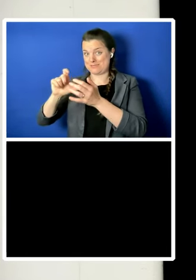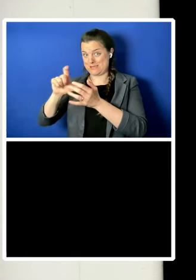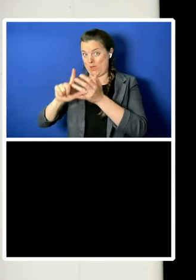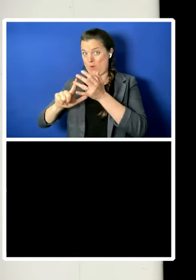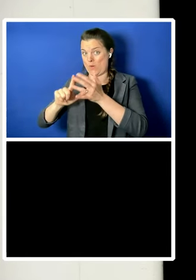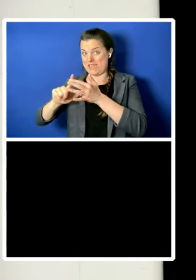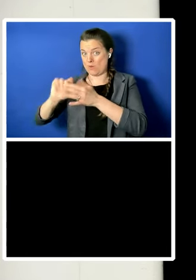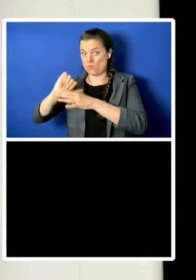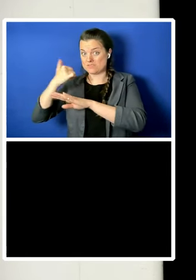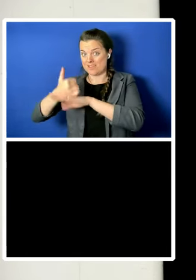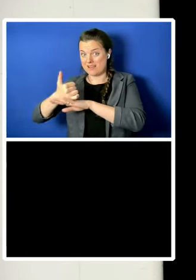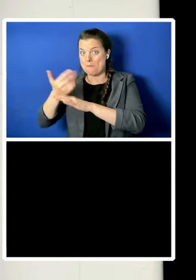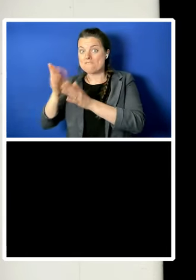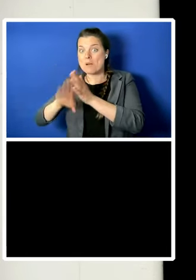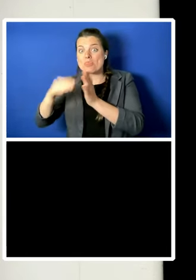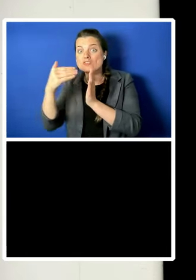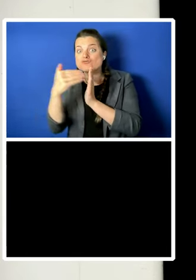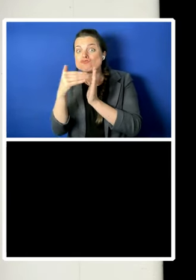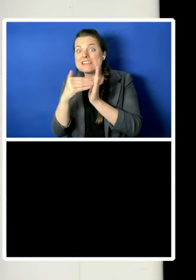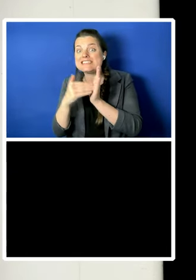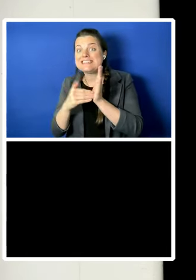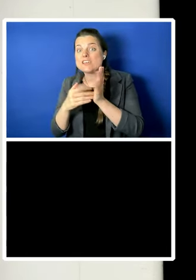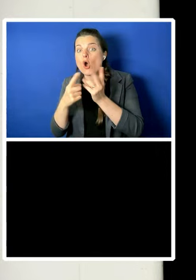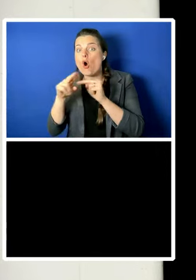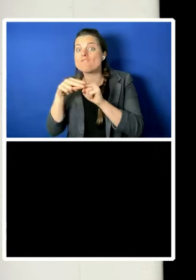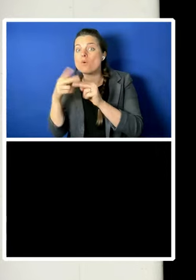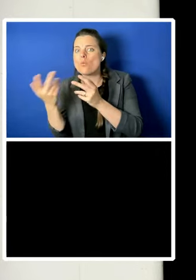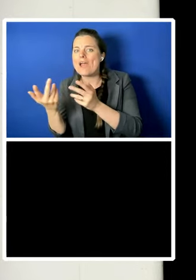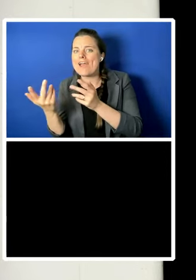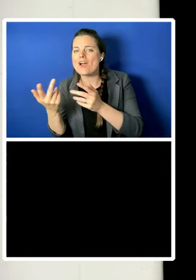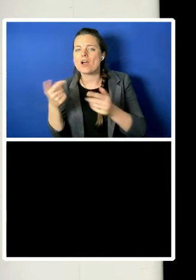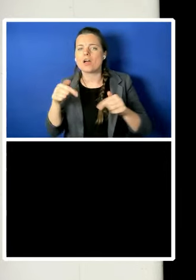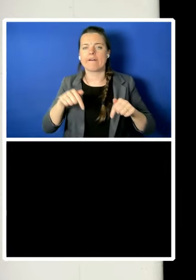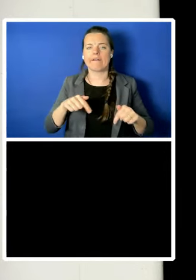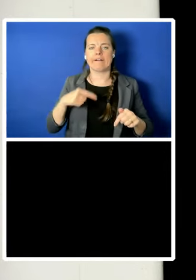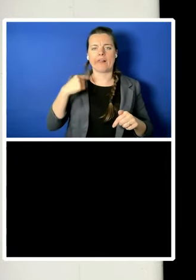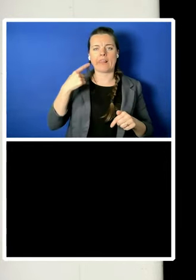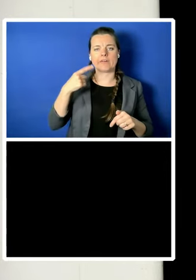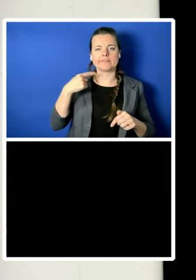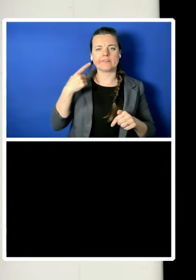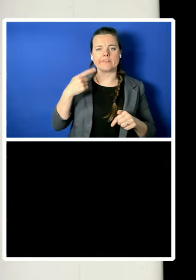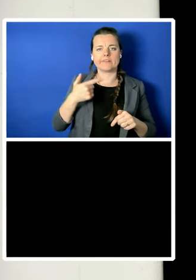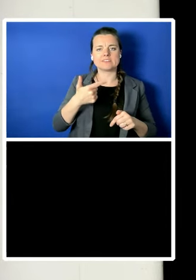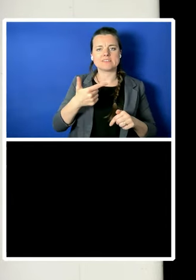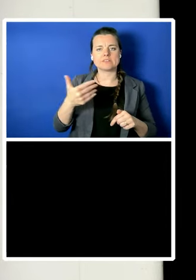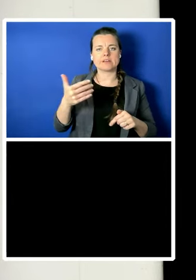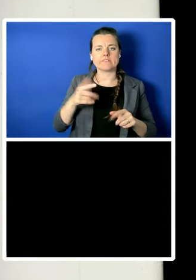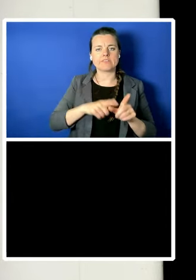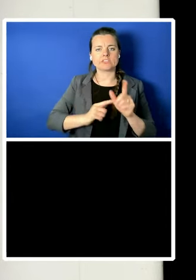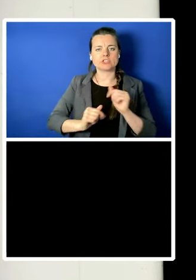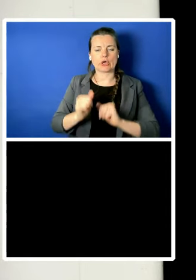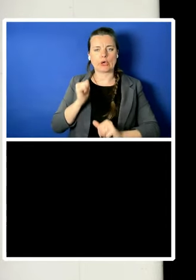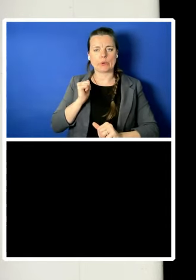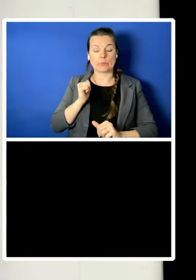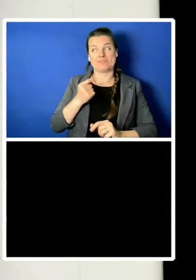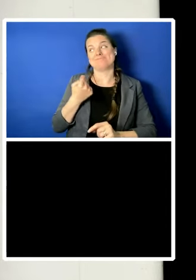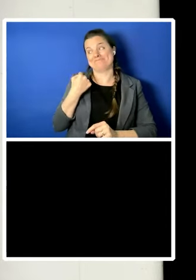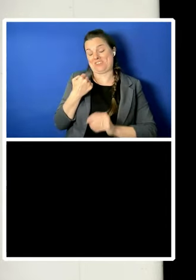London 75 years ago last Sunday.